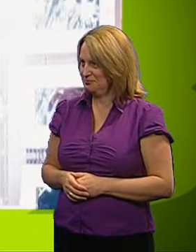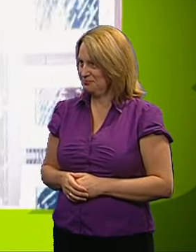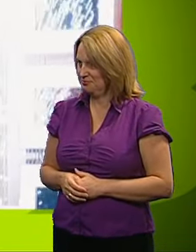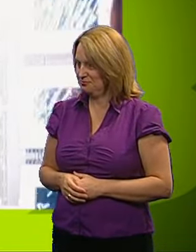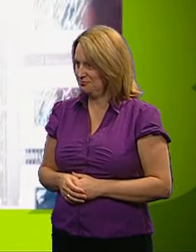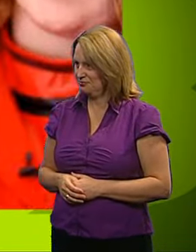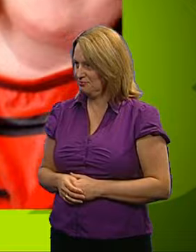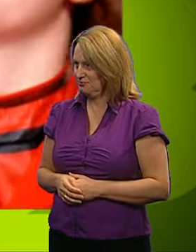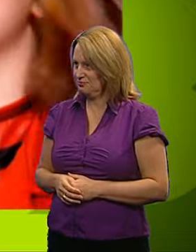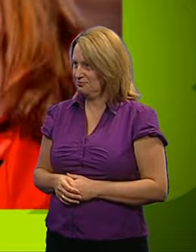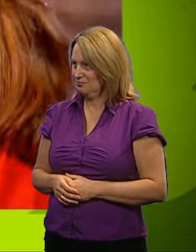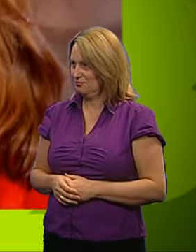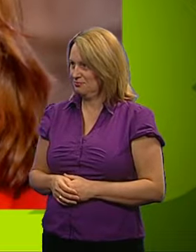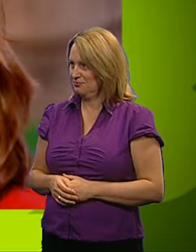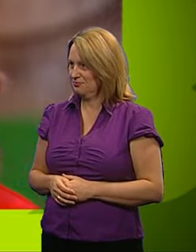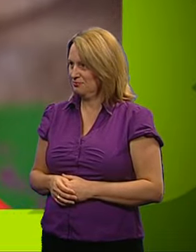Go! Go! Go!